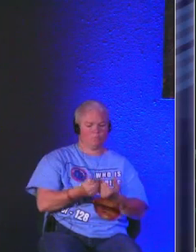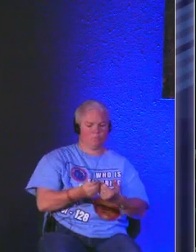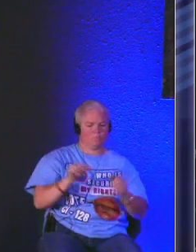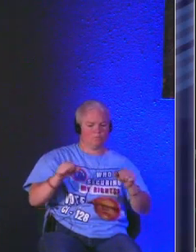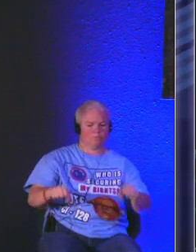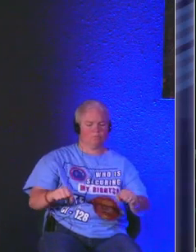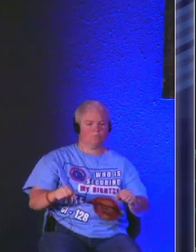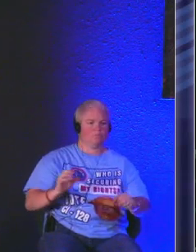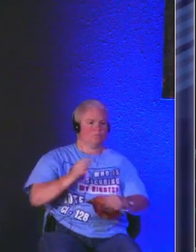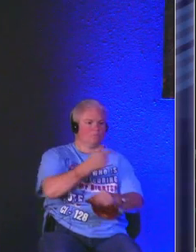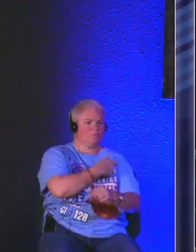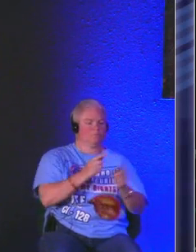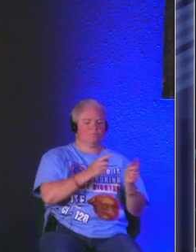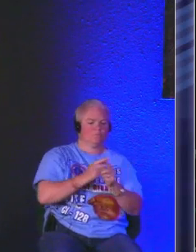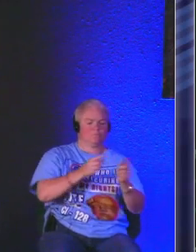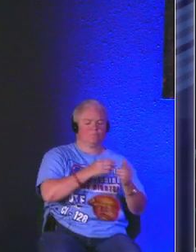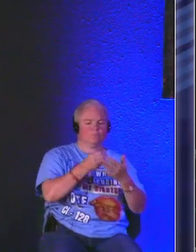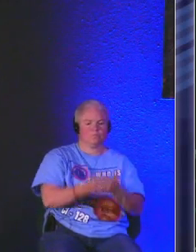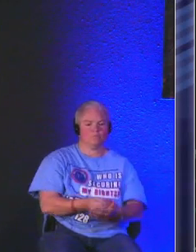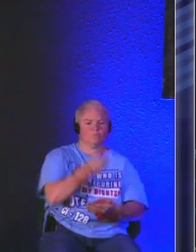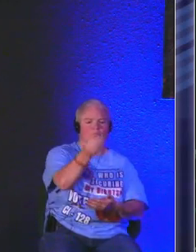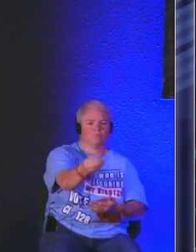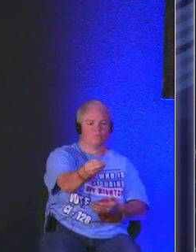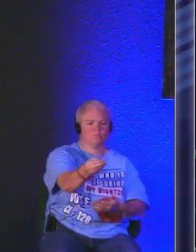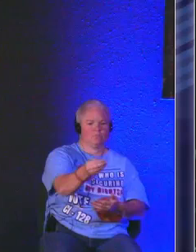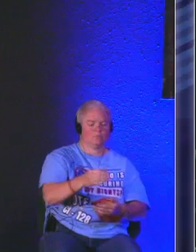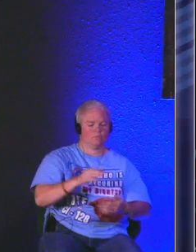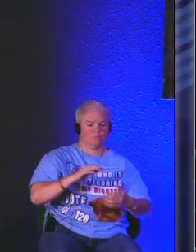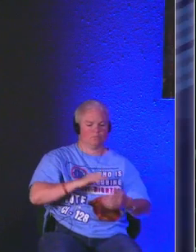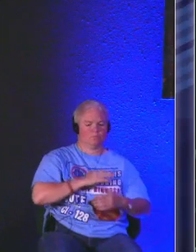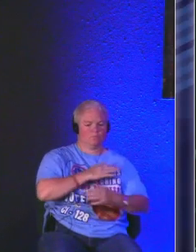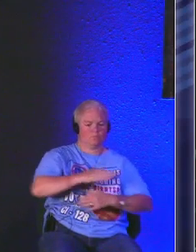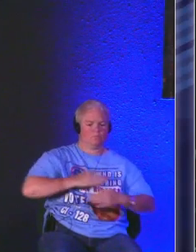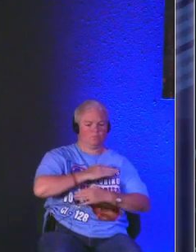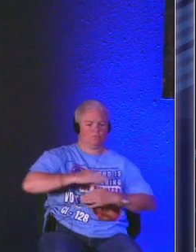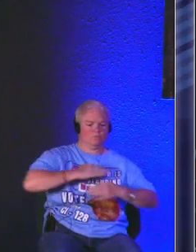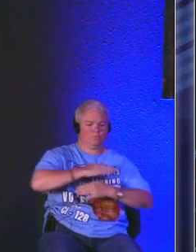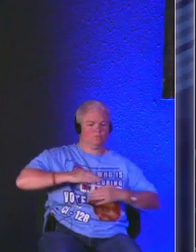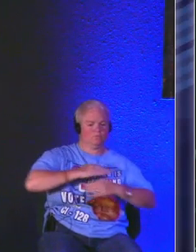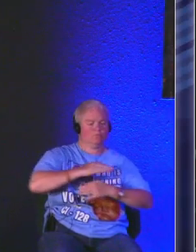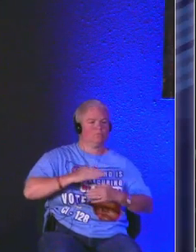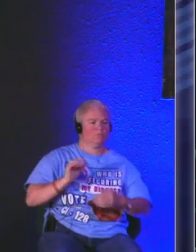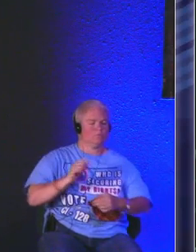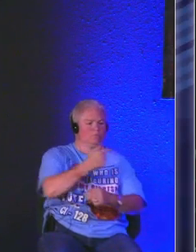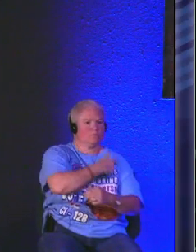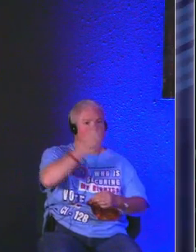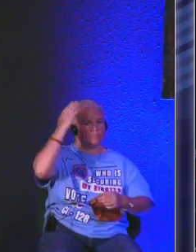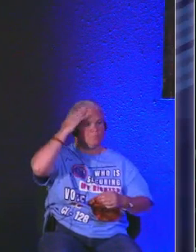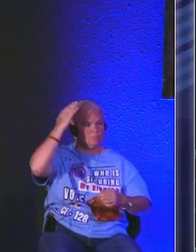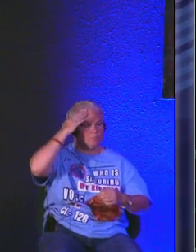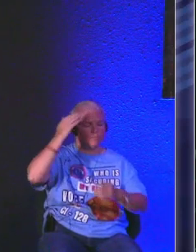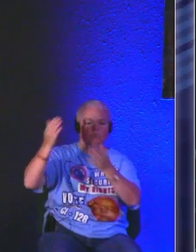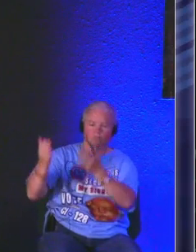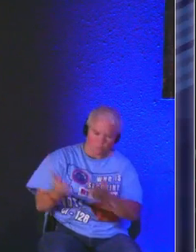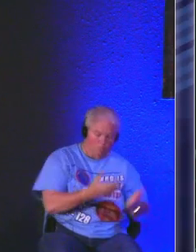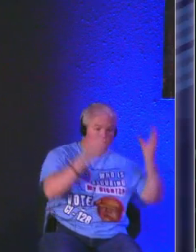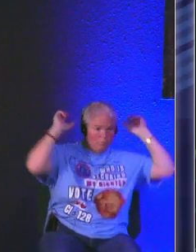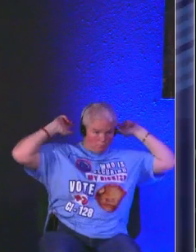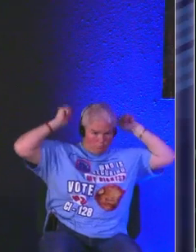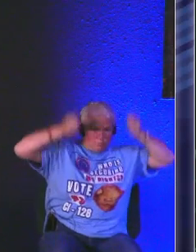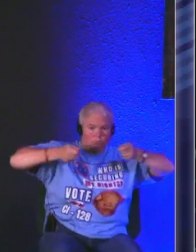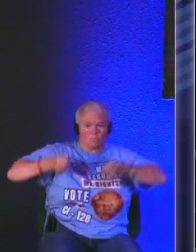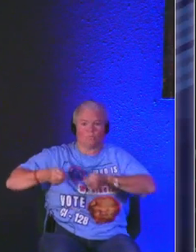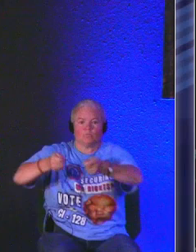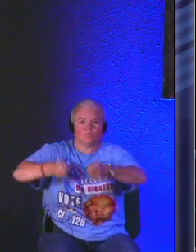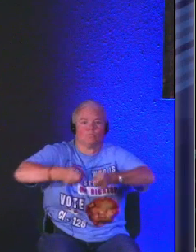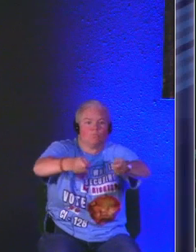could we do this and we've been taking an offering and we're glad for that and I thought we thought we just passed the hat